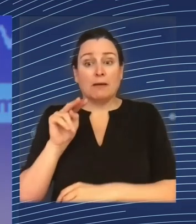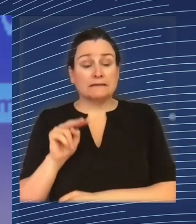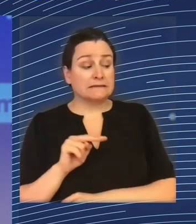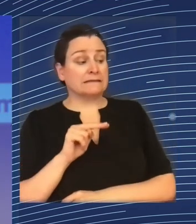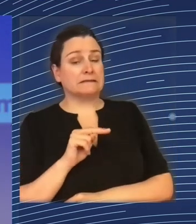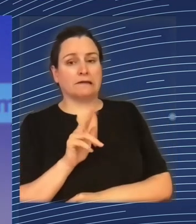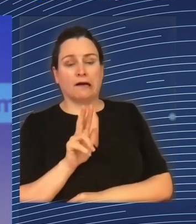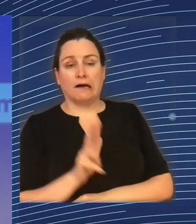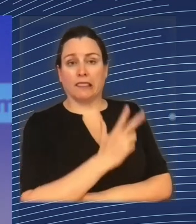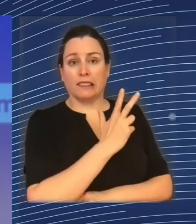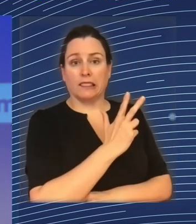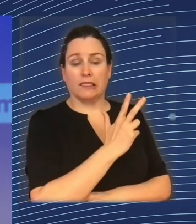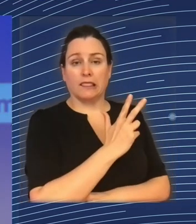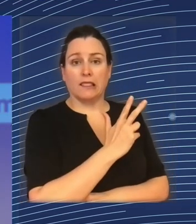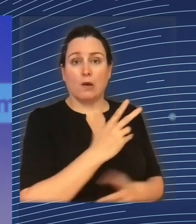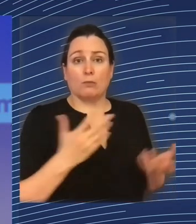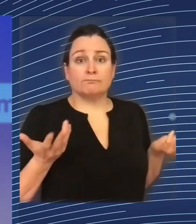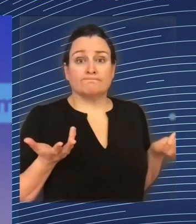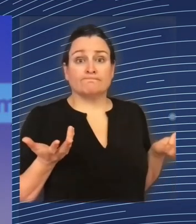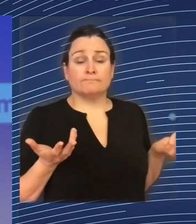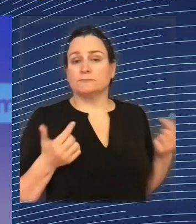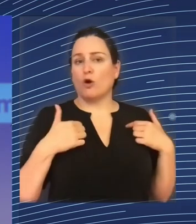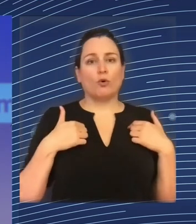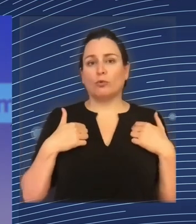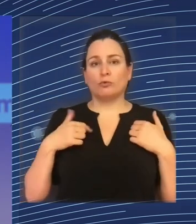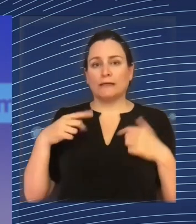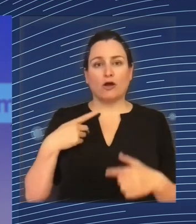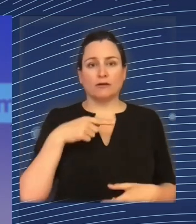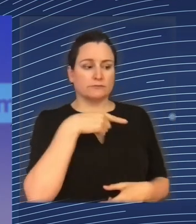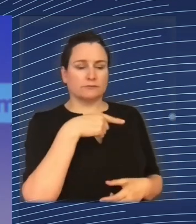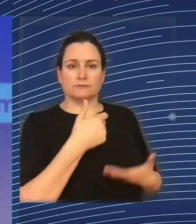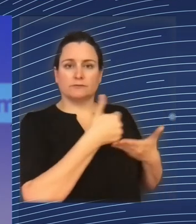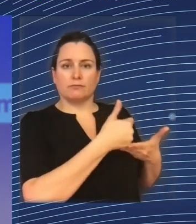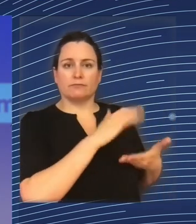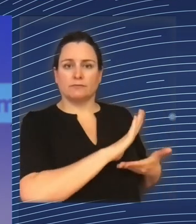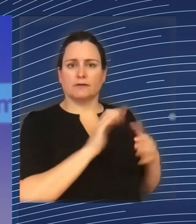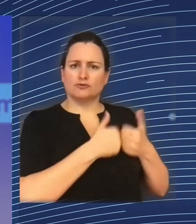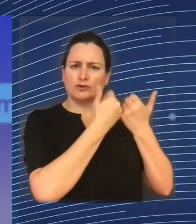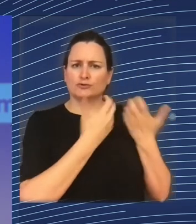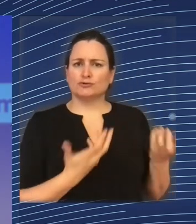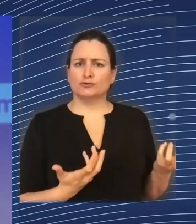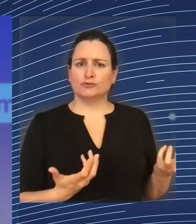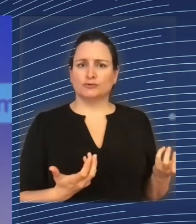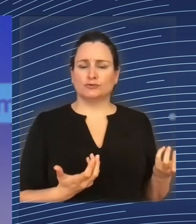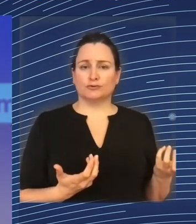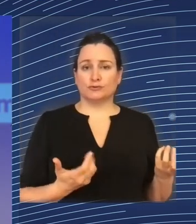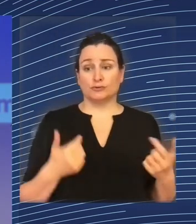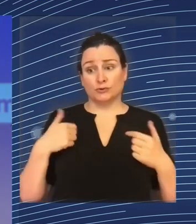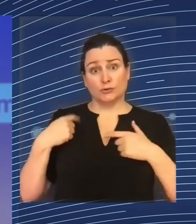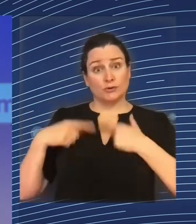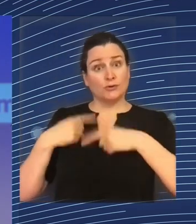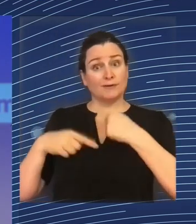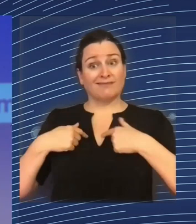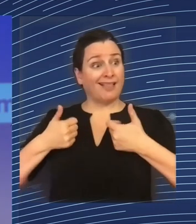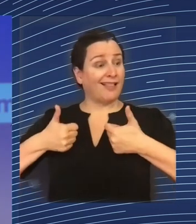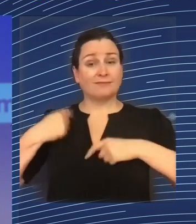jeopardizing our capacity to deal with those challenges. Why? For the simple reason if you leave places behind where you